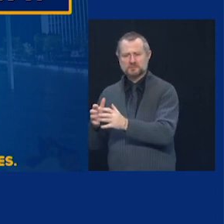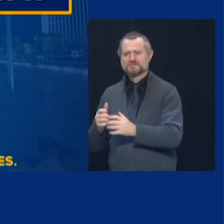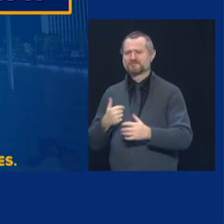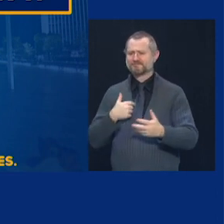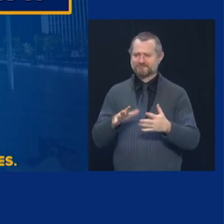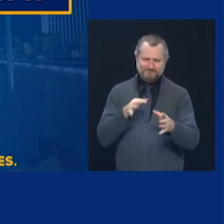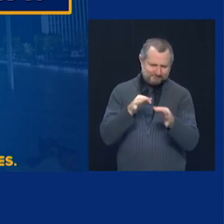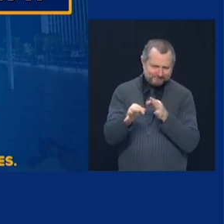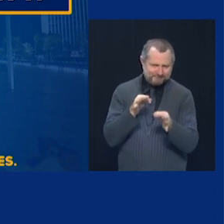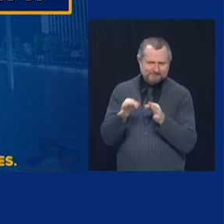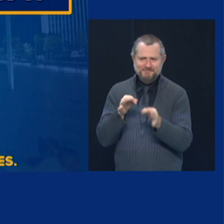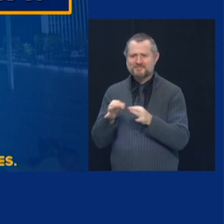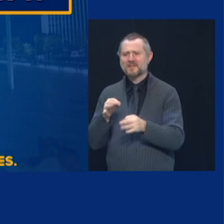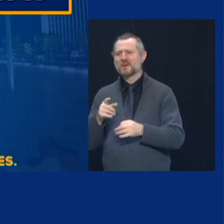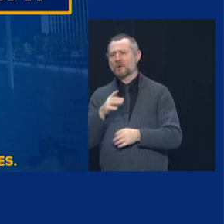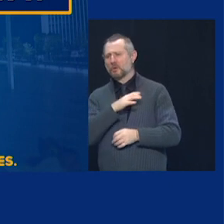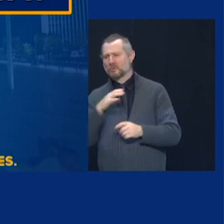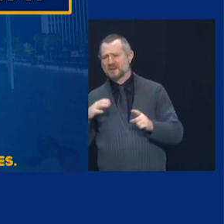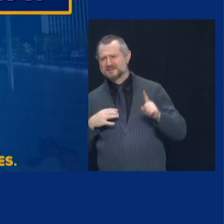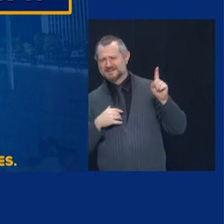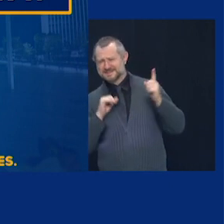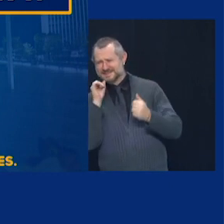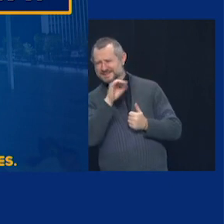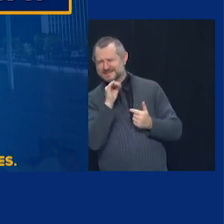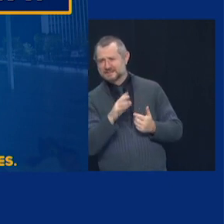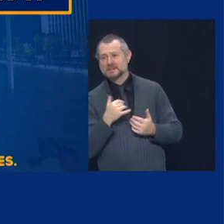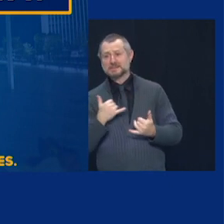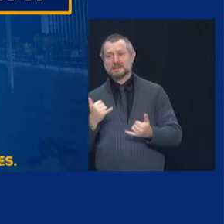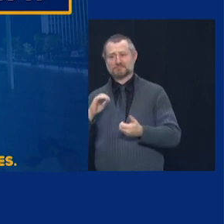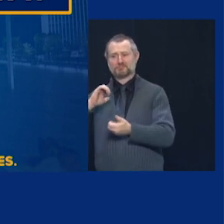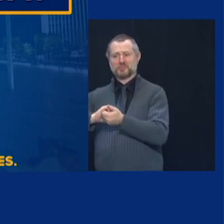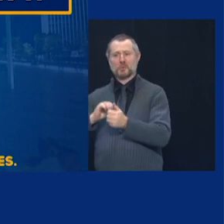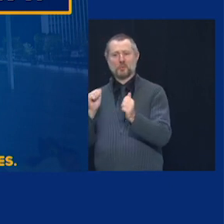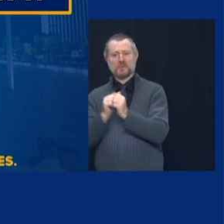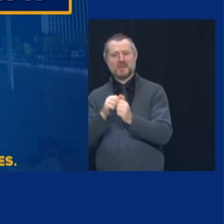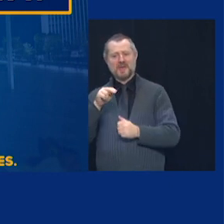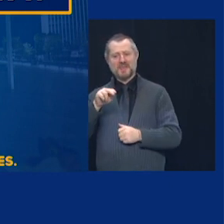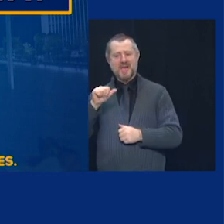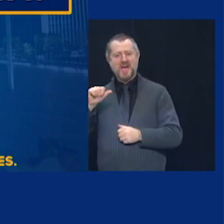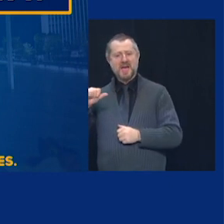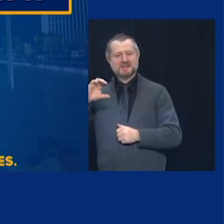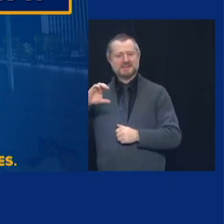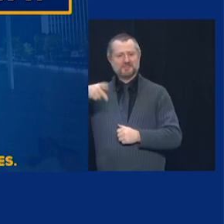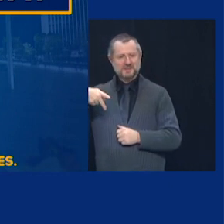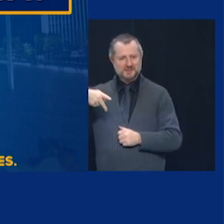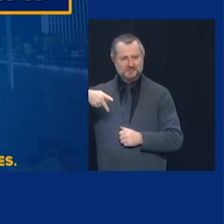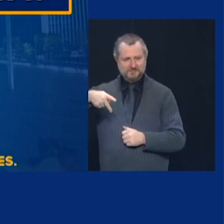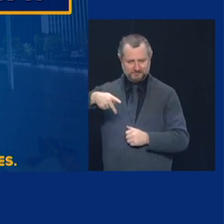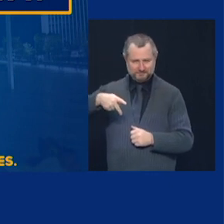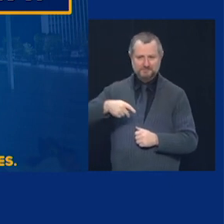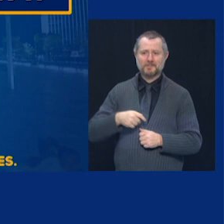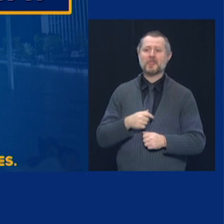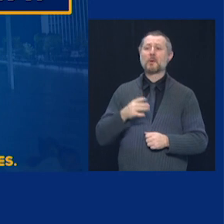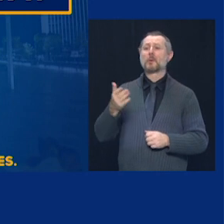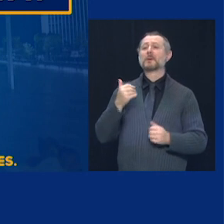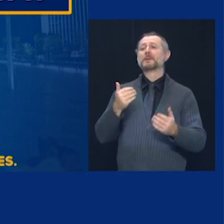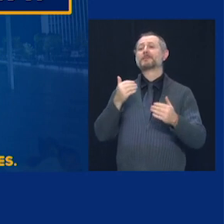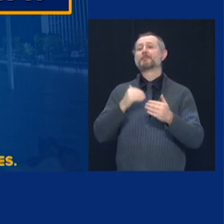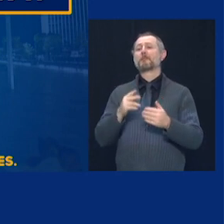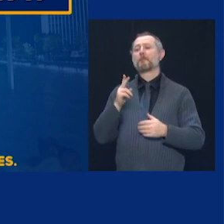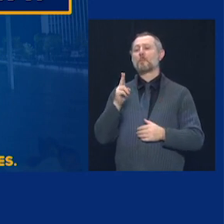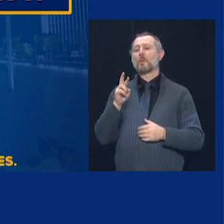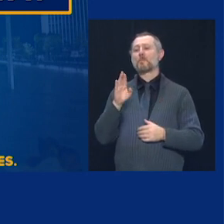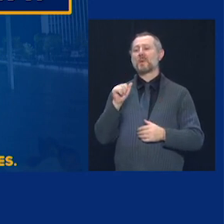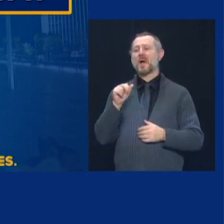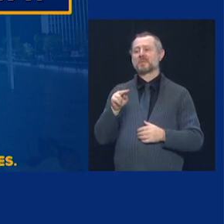several occasions. We're working with the NAACP, Mr. Johnson. We're working with the Urban League, Mayor